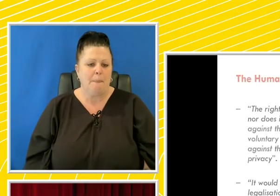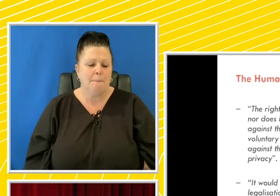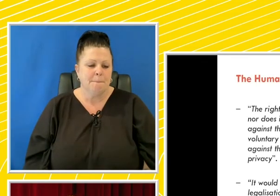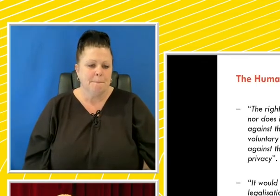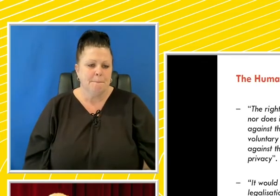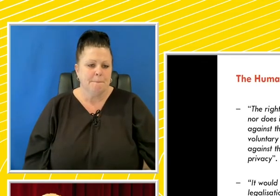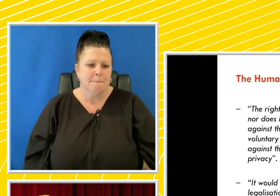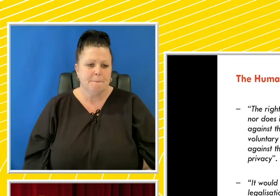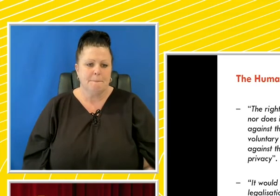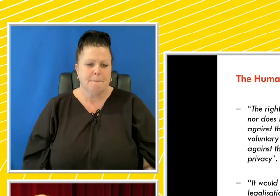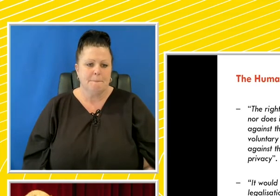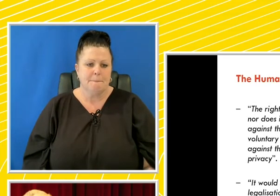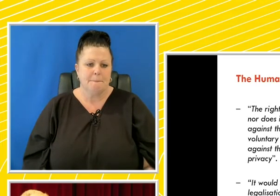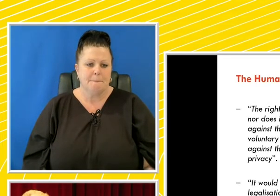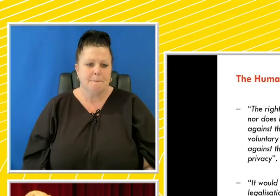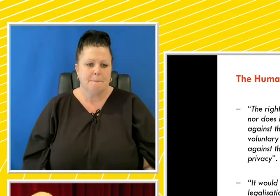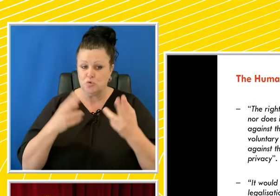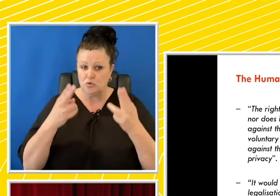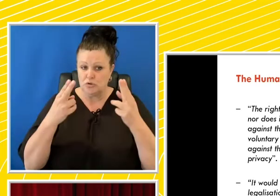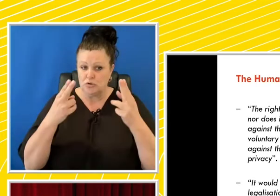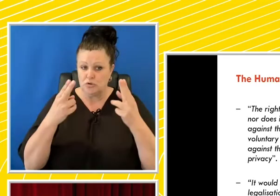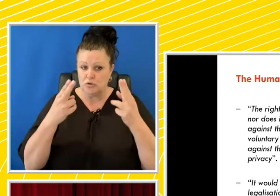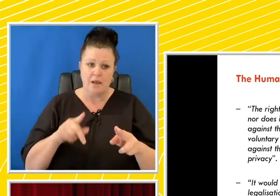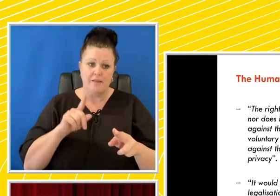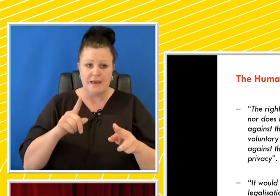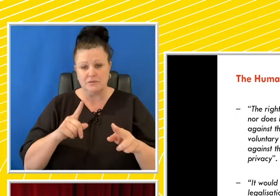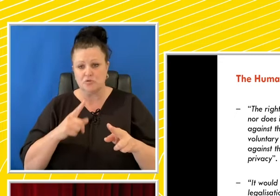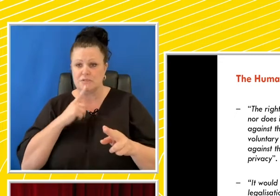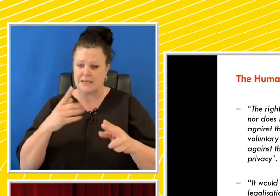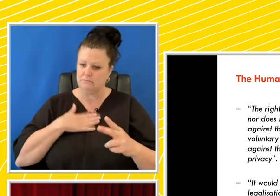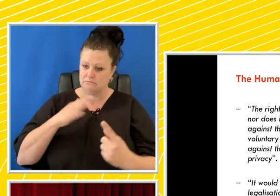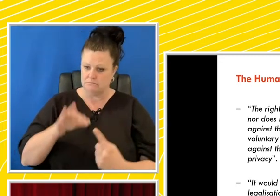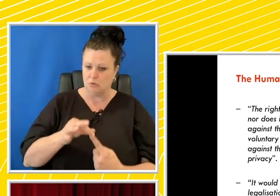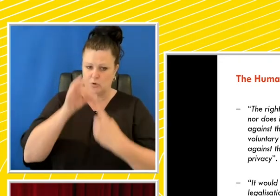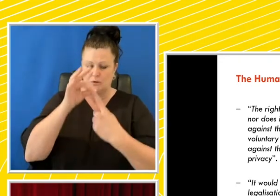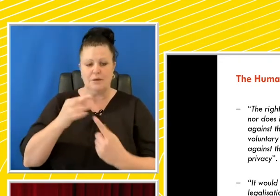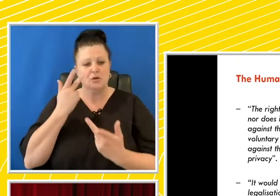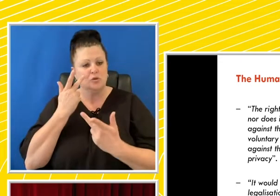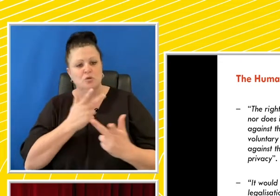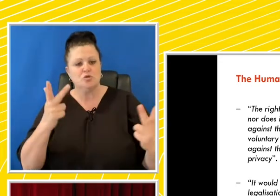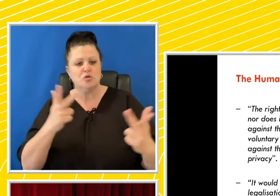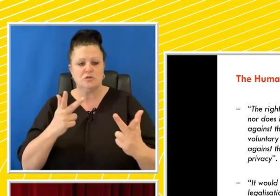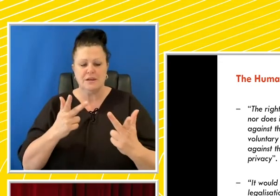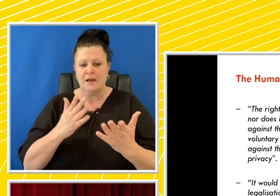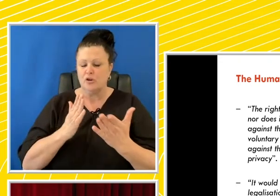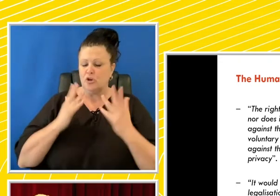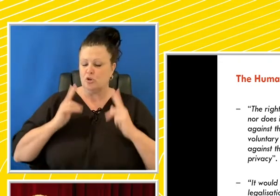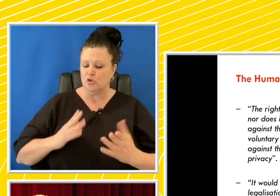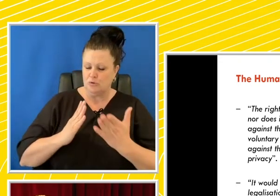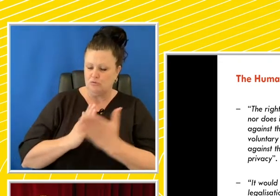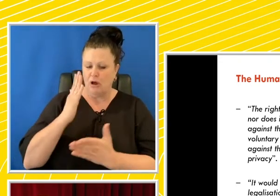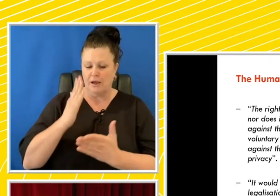The right to die, the ultimate expression of liberal autonomy, now resides in discourses in human rights, as determined by the National